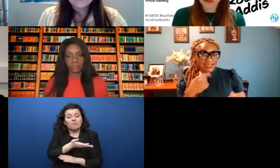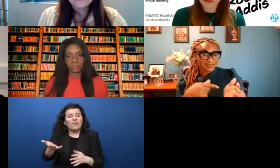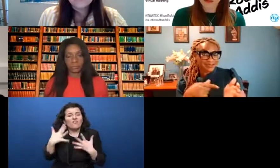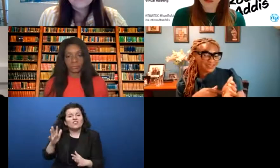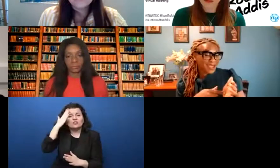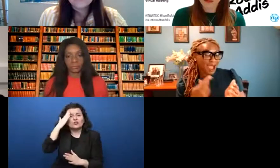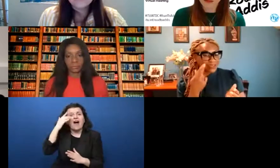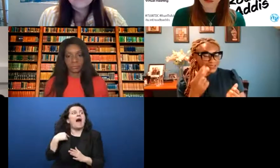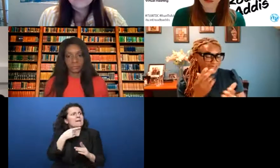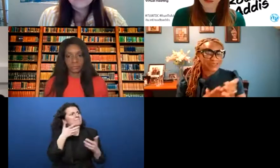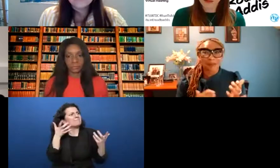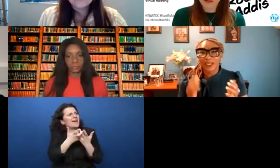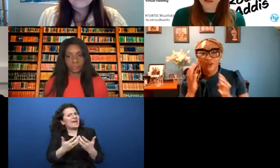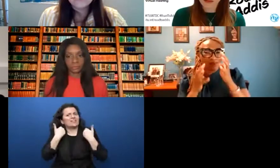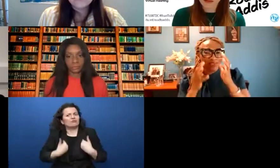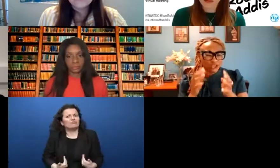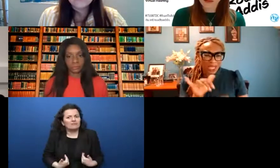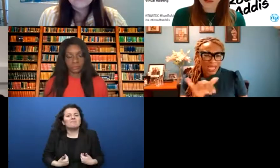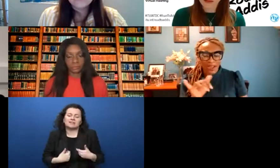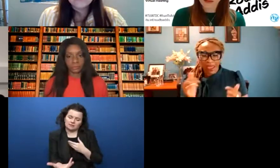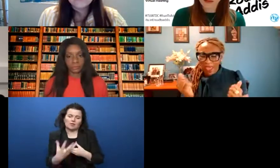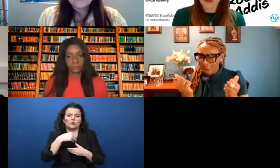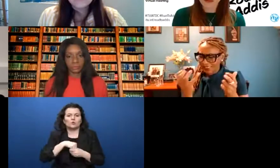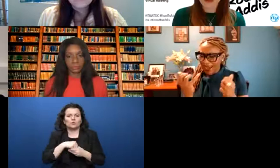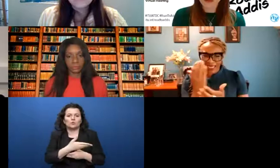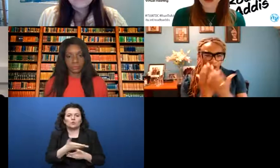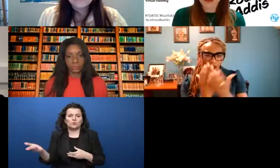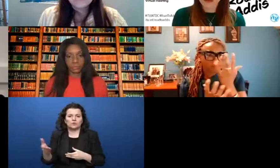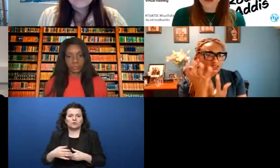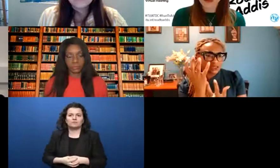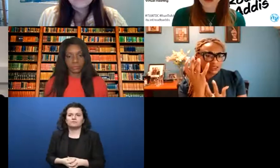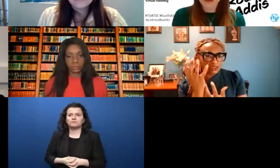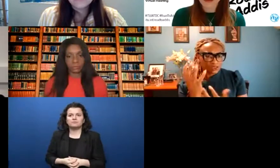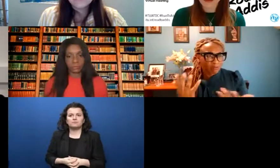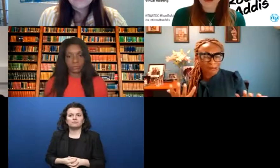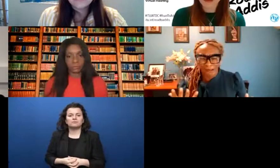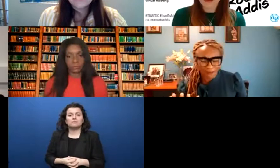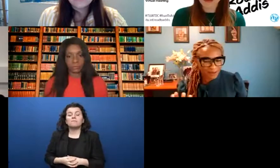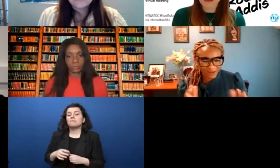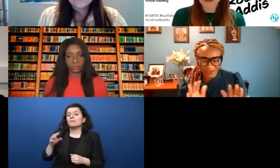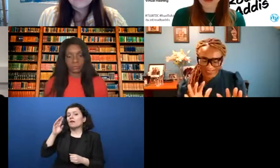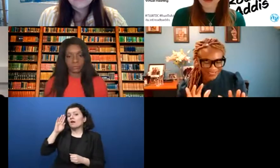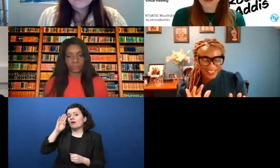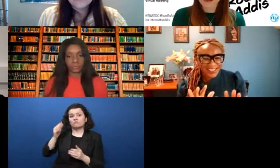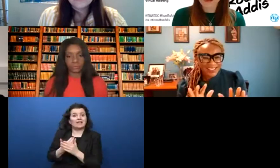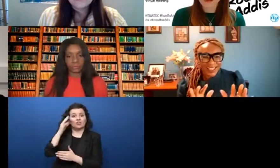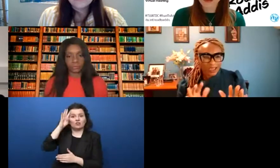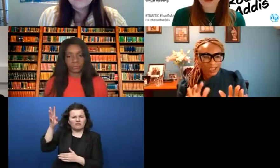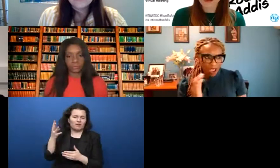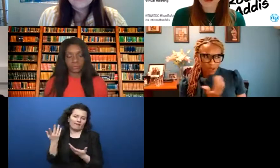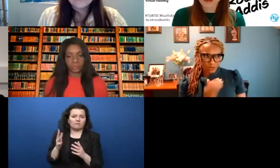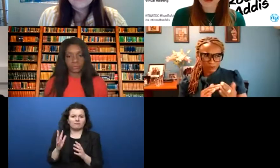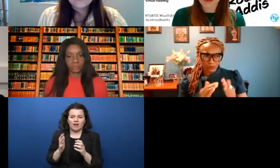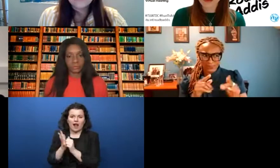them, and we need to be included. I've seen some innovations. For example, there are some gloves that are supposed